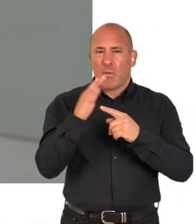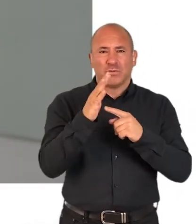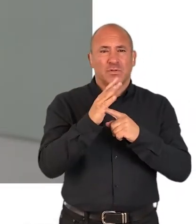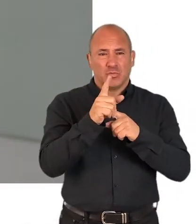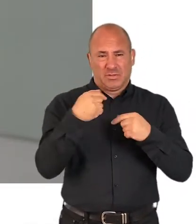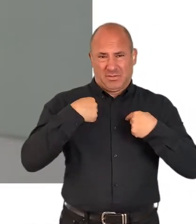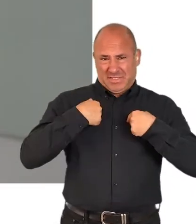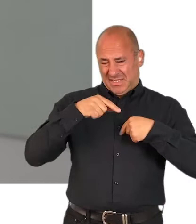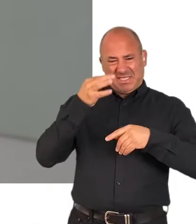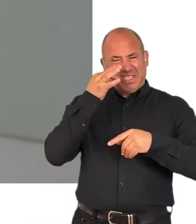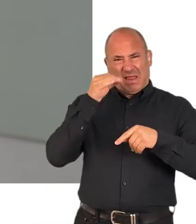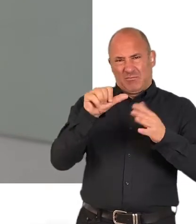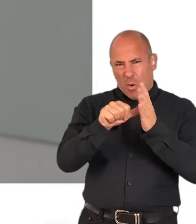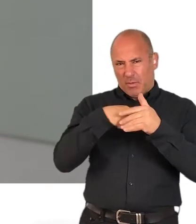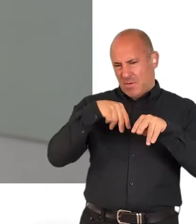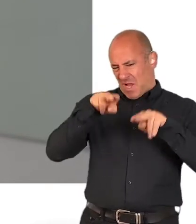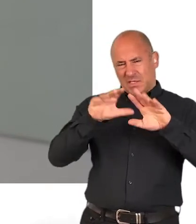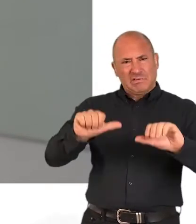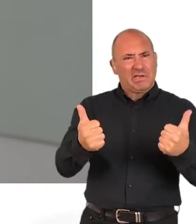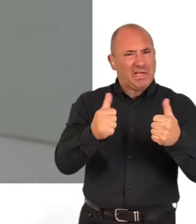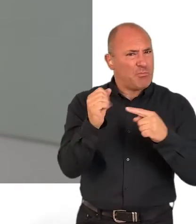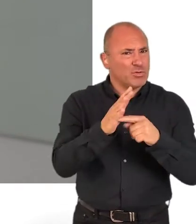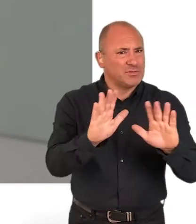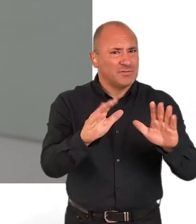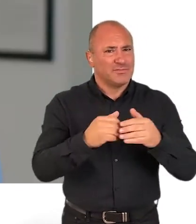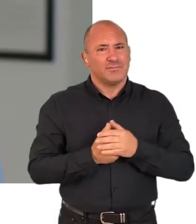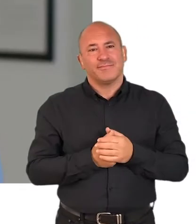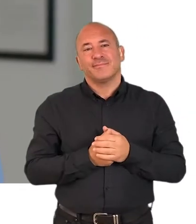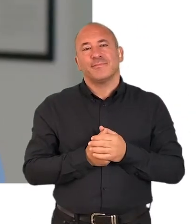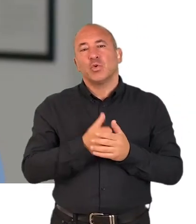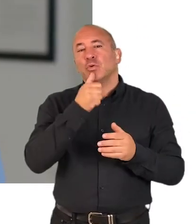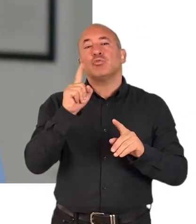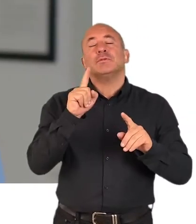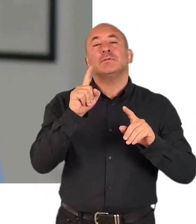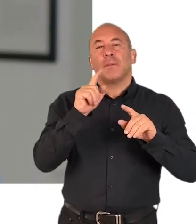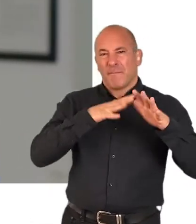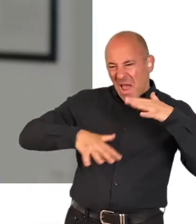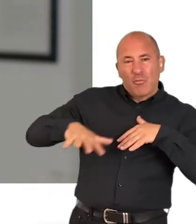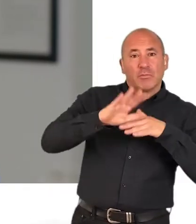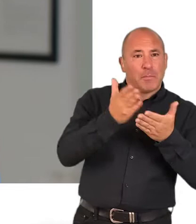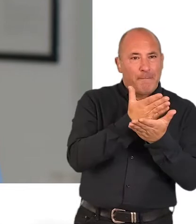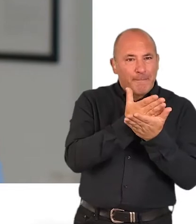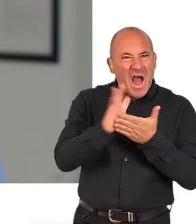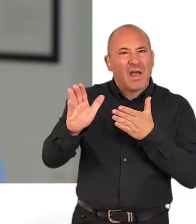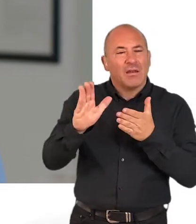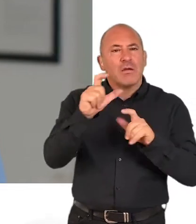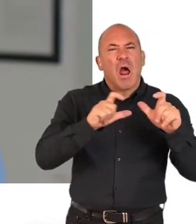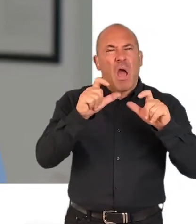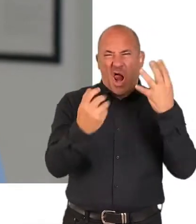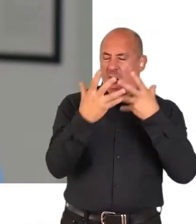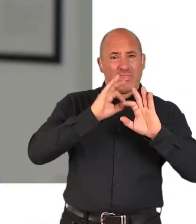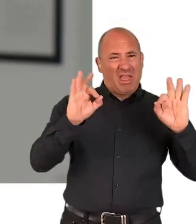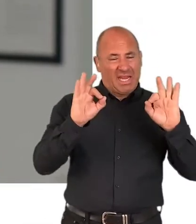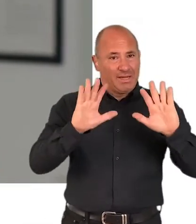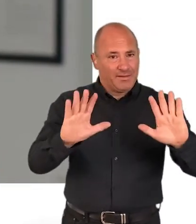us to be able to assess a skin condition accurately. Try to use a background that's plain and neutral, with no